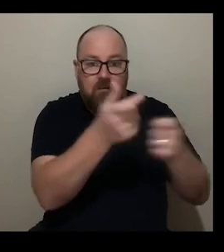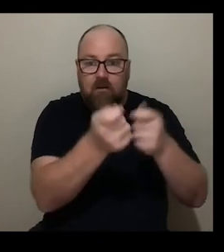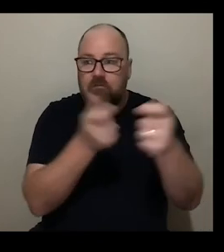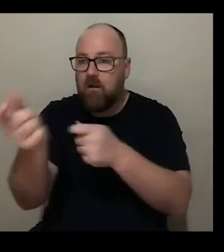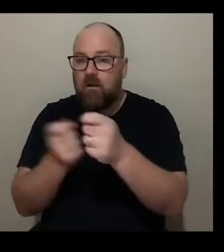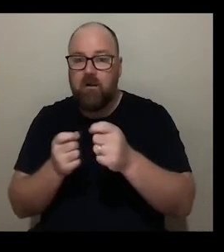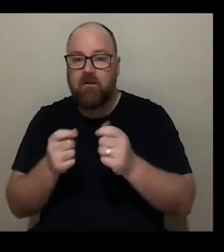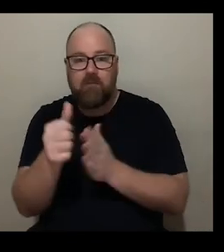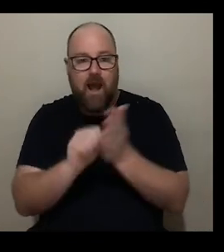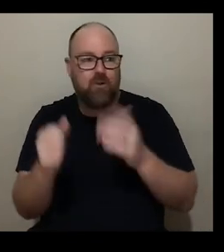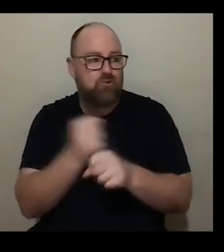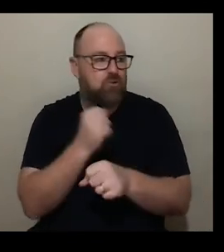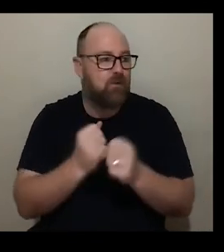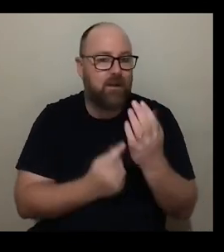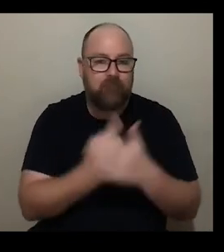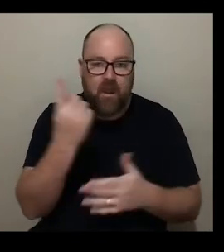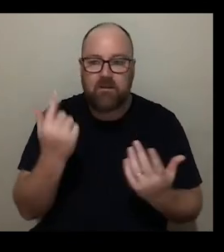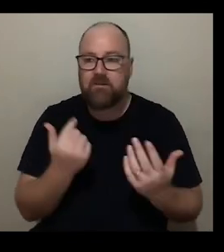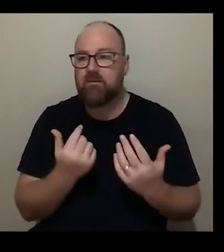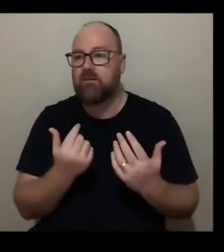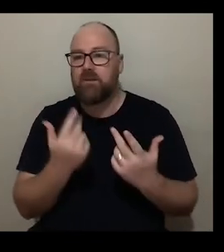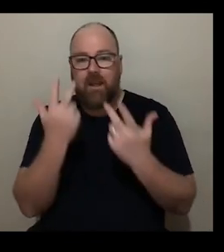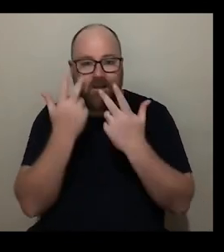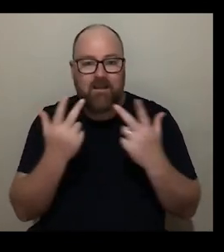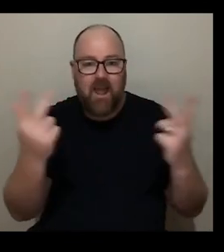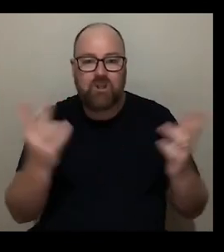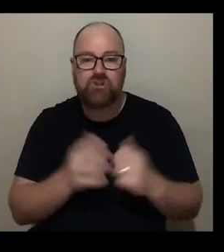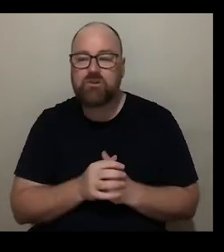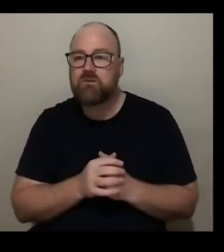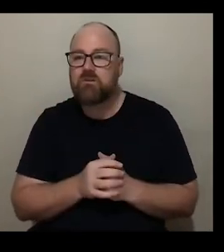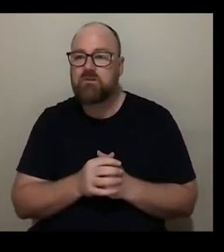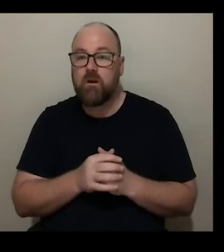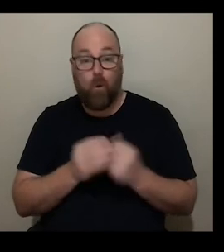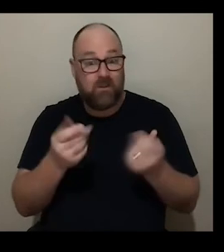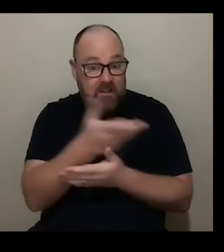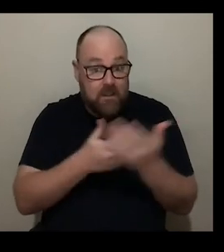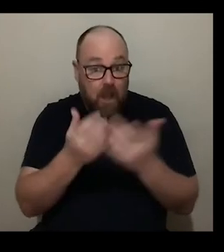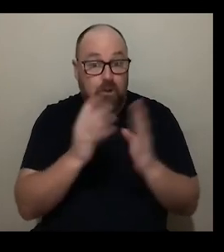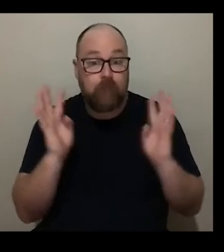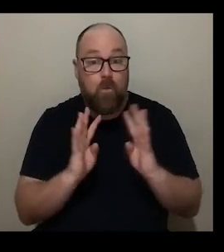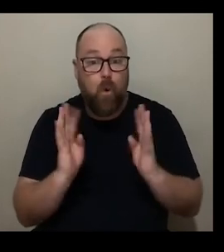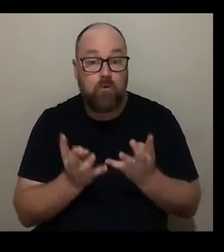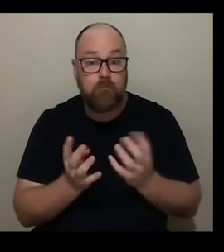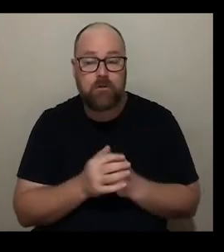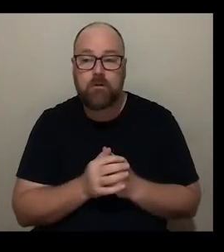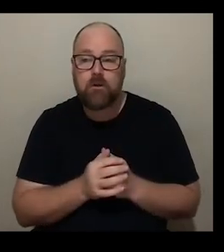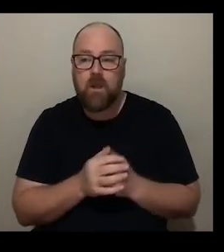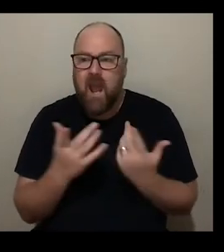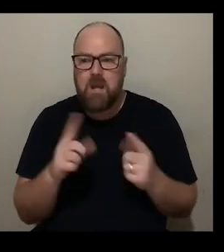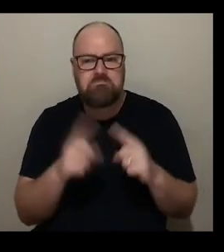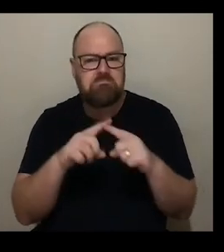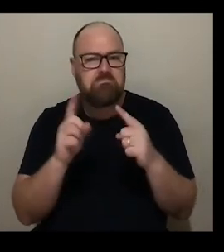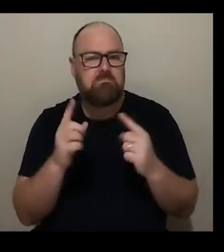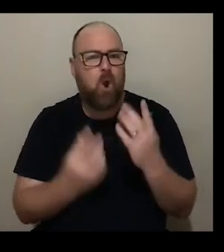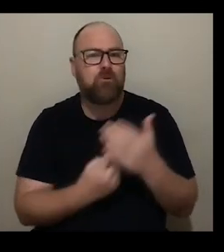create events uh installations uh discussion for a forum and all kinds of opportunities